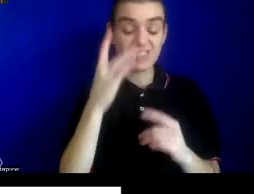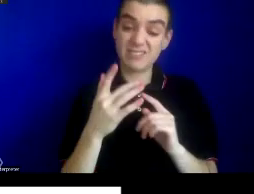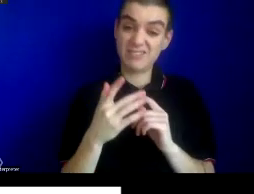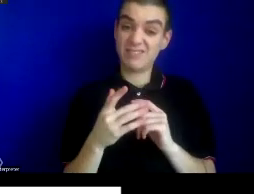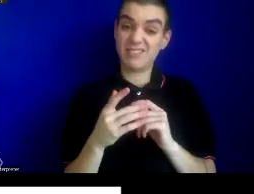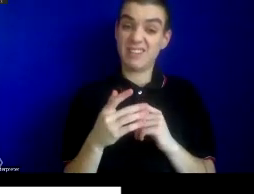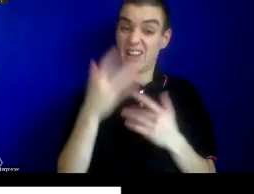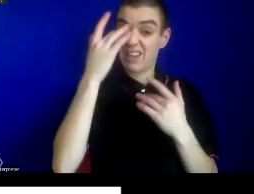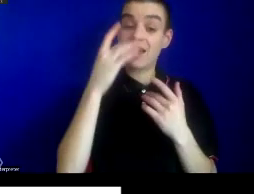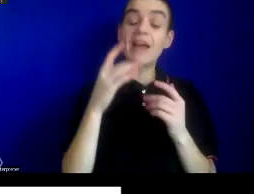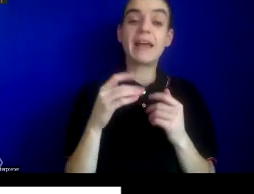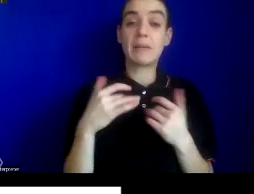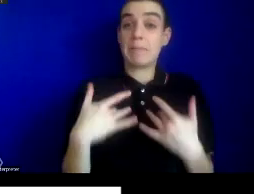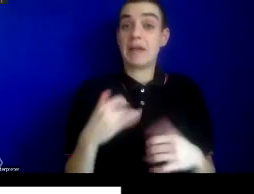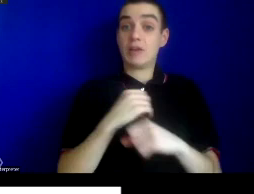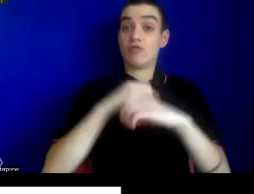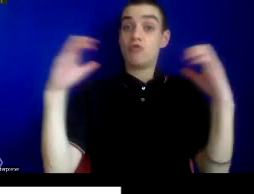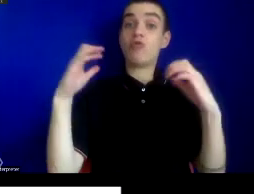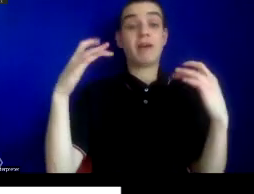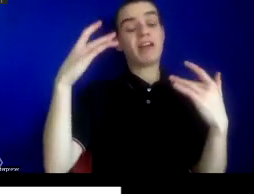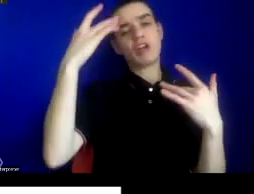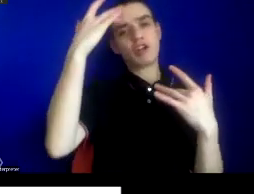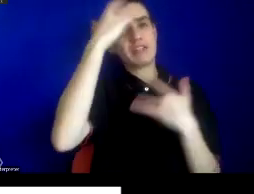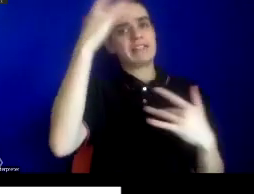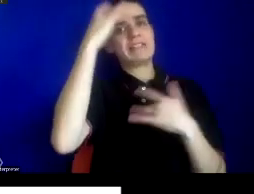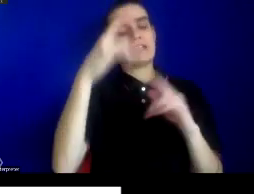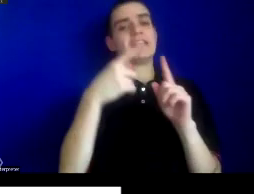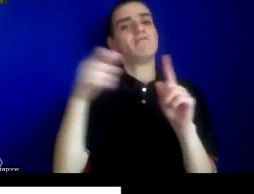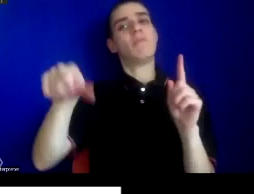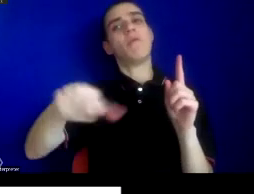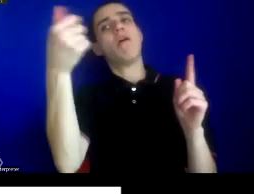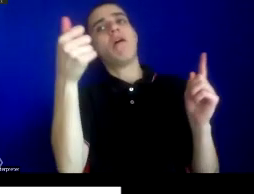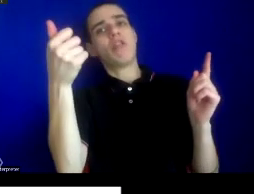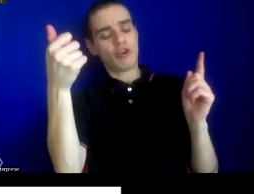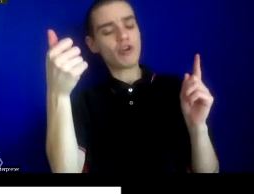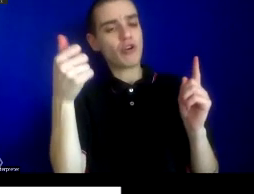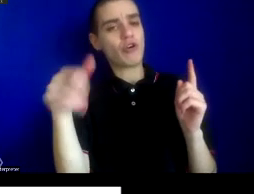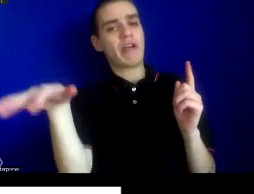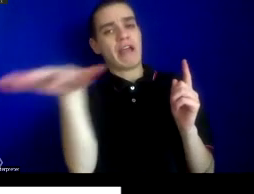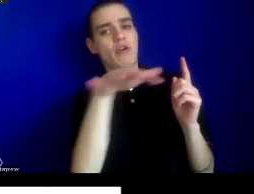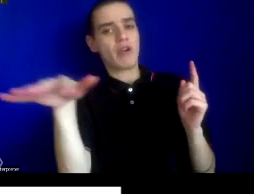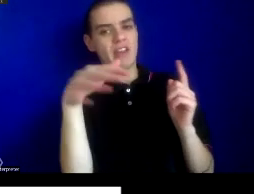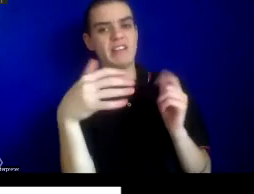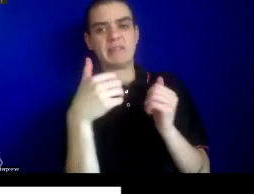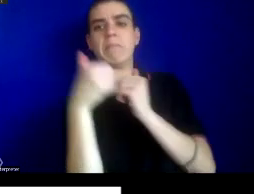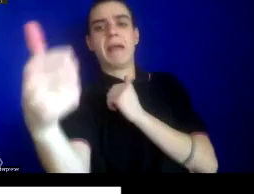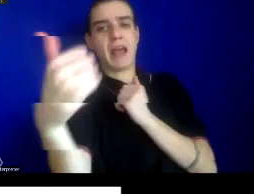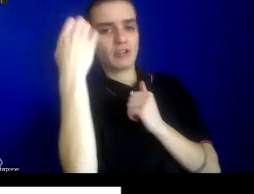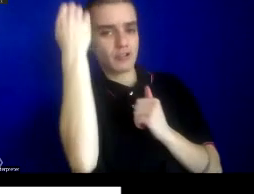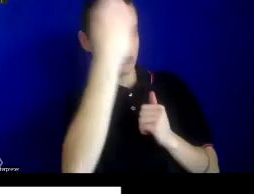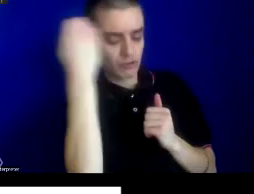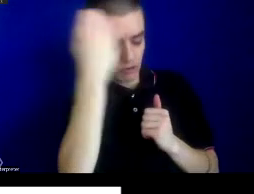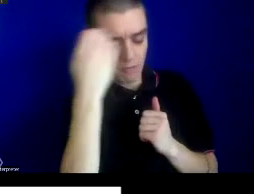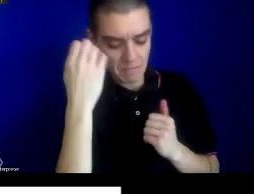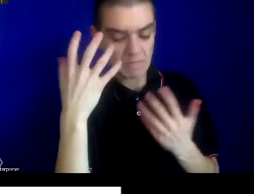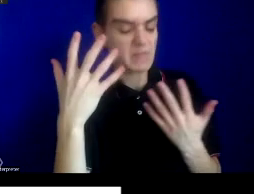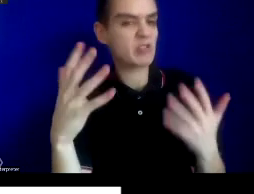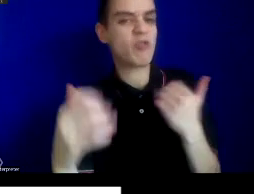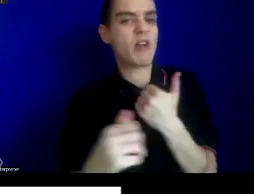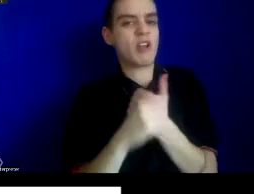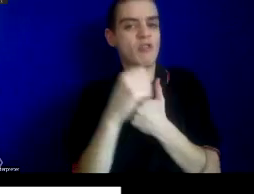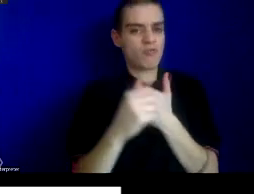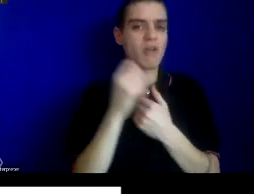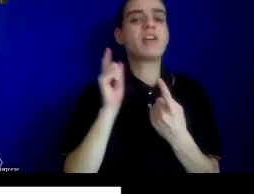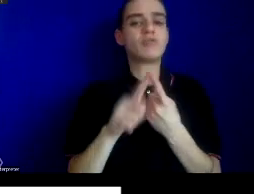world, the lands beyond Europe, the jungles, the distant continent, and reflect an immediate threat to an already defined Western perspective.